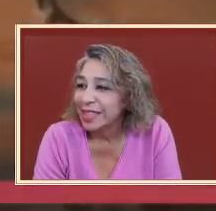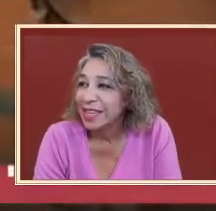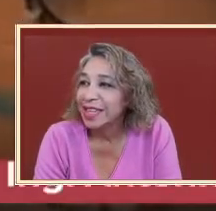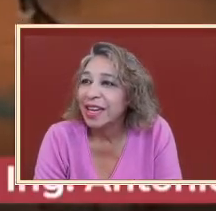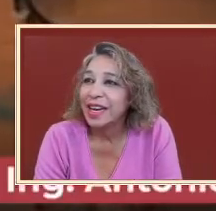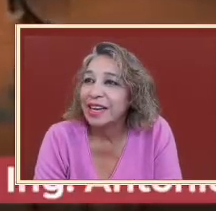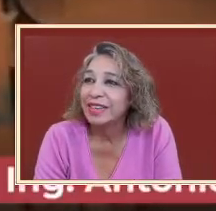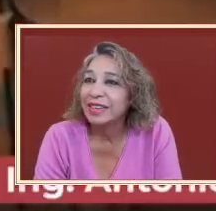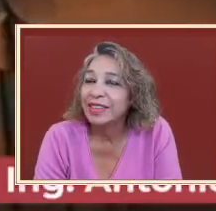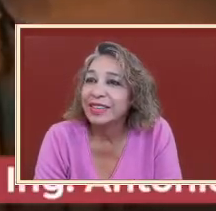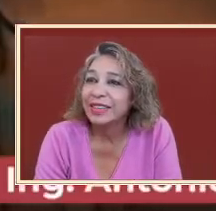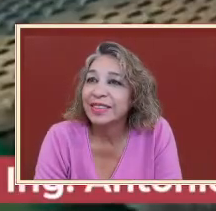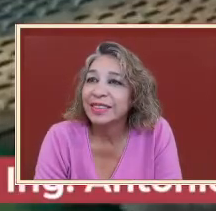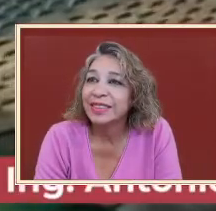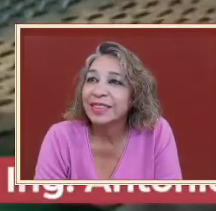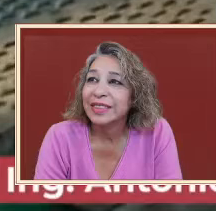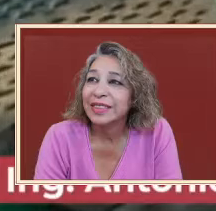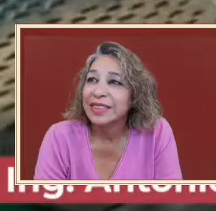check that out